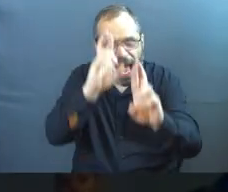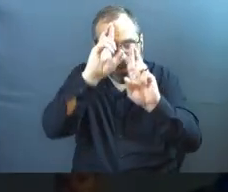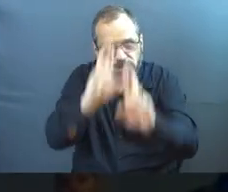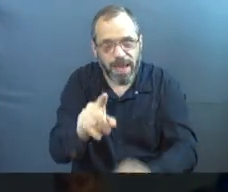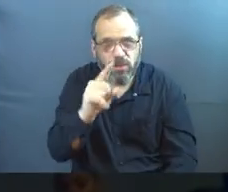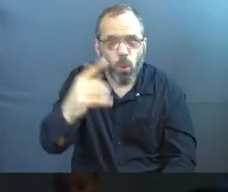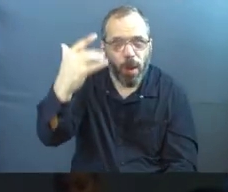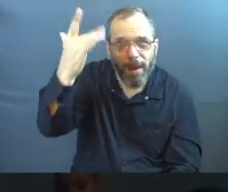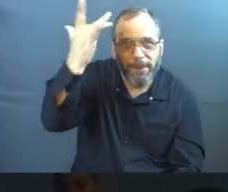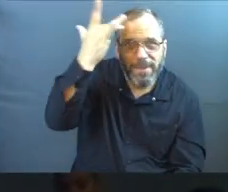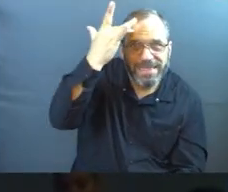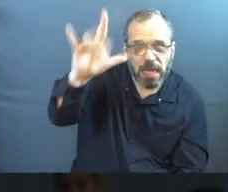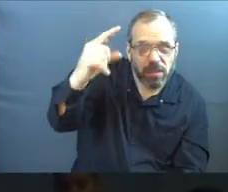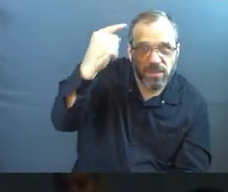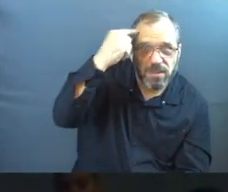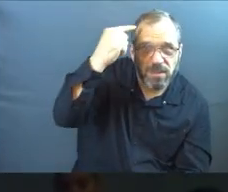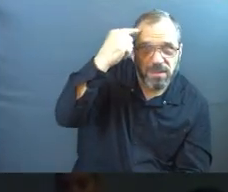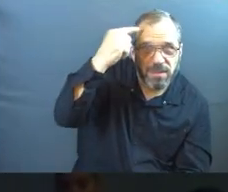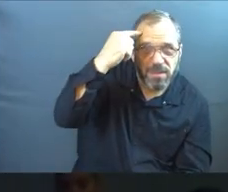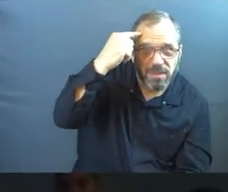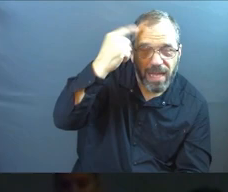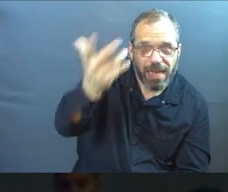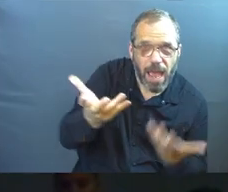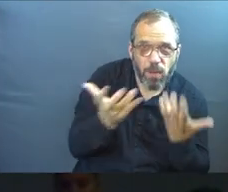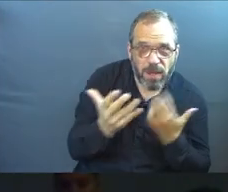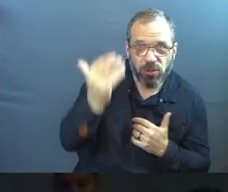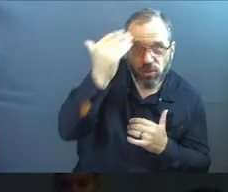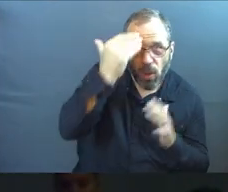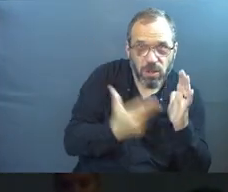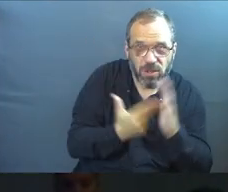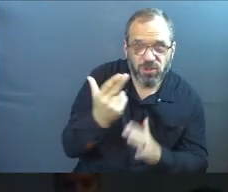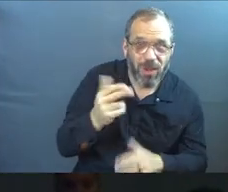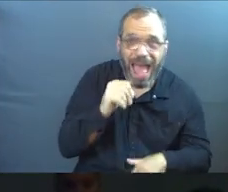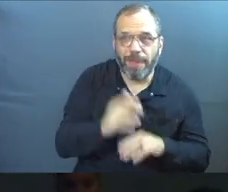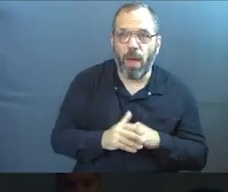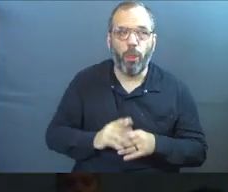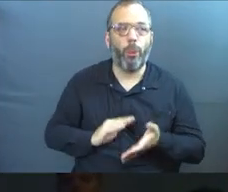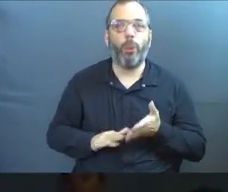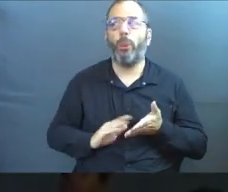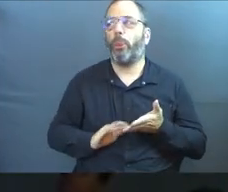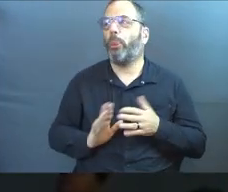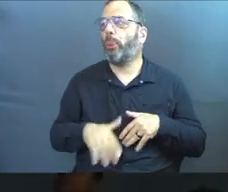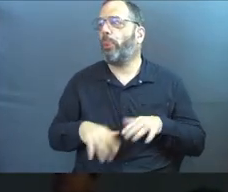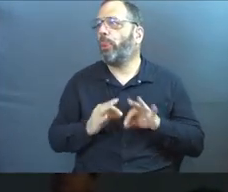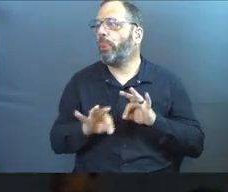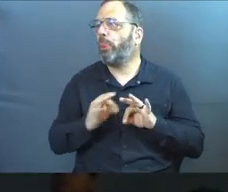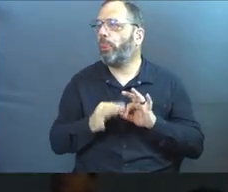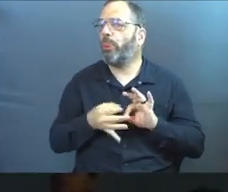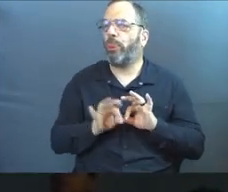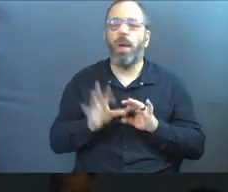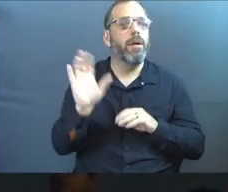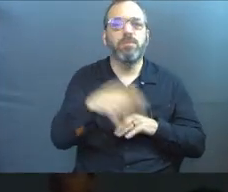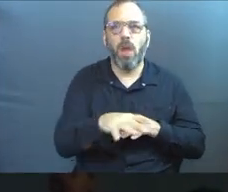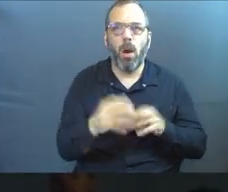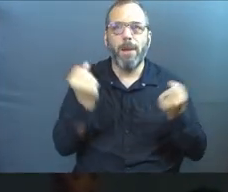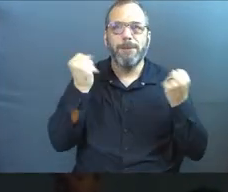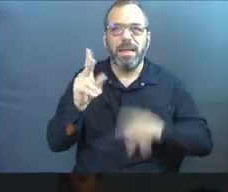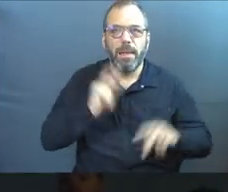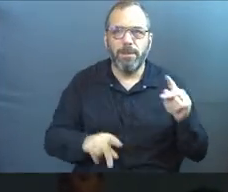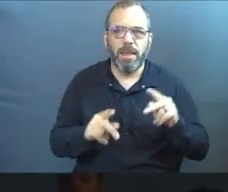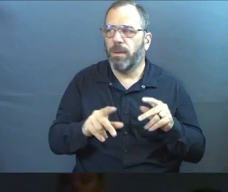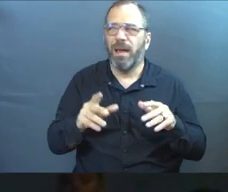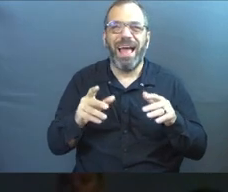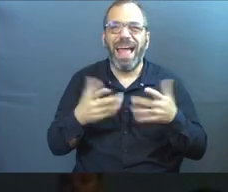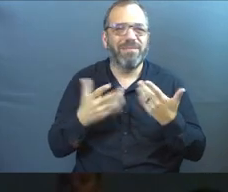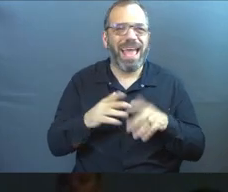you. And I want you to know the truth. And I'm not going to do a flyby on this because I think too many people have done